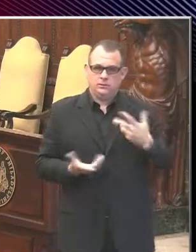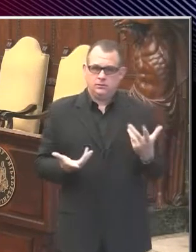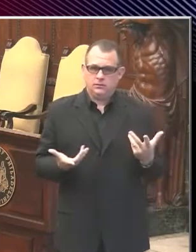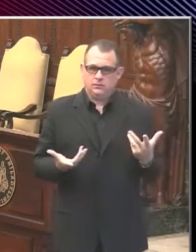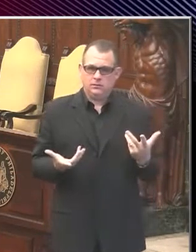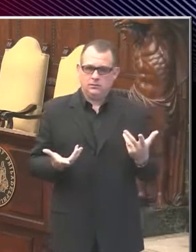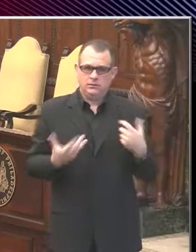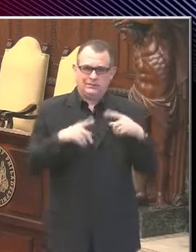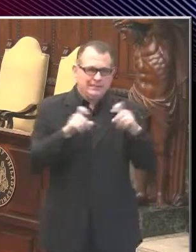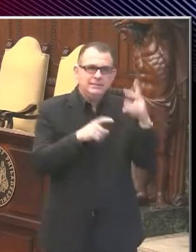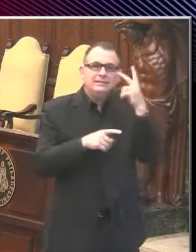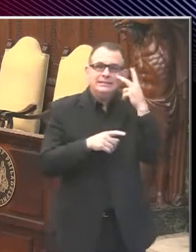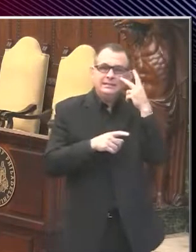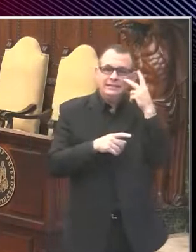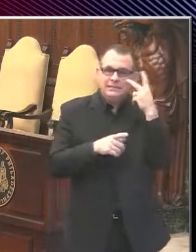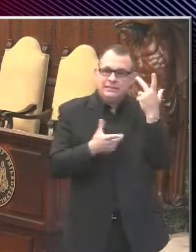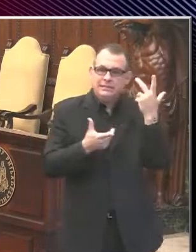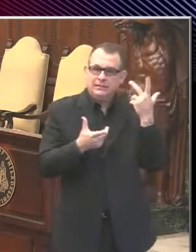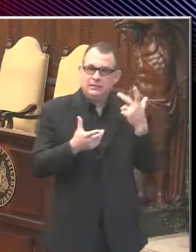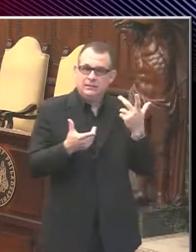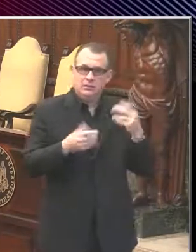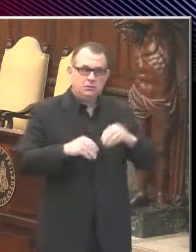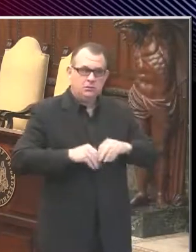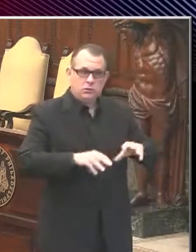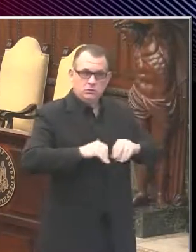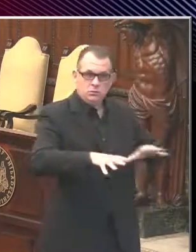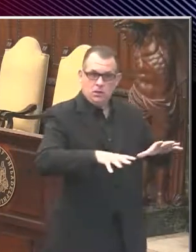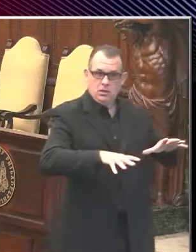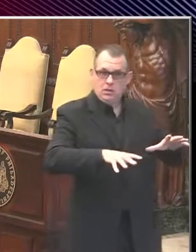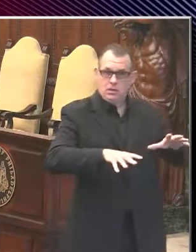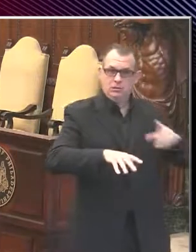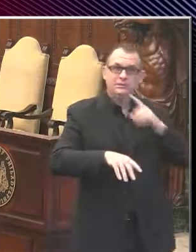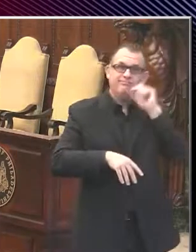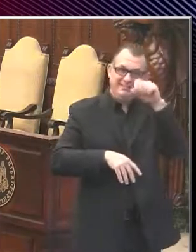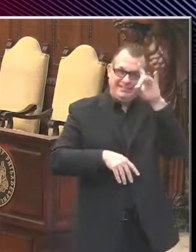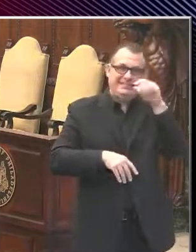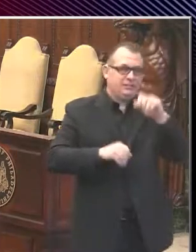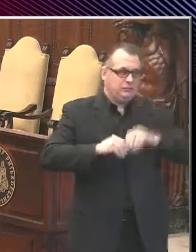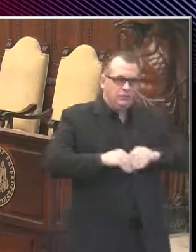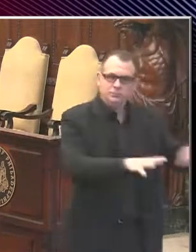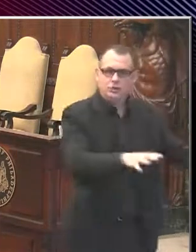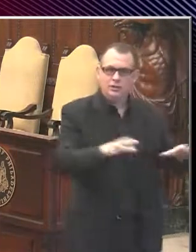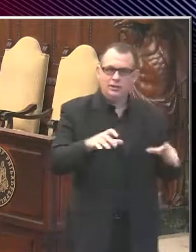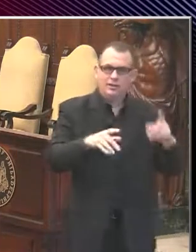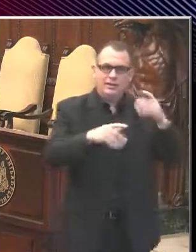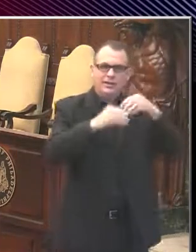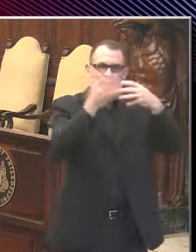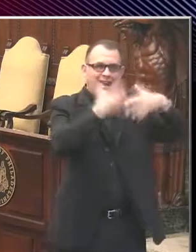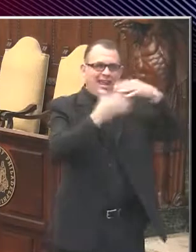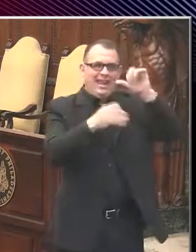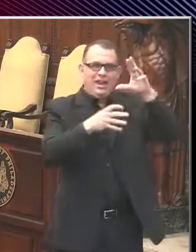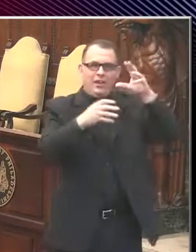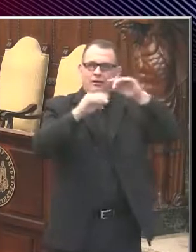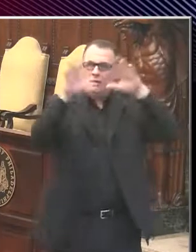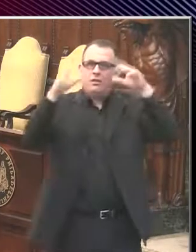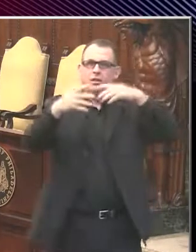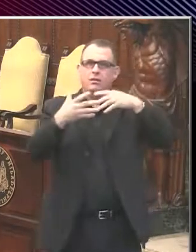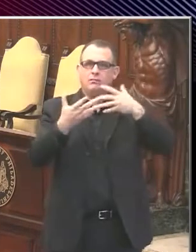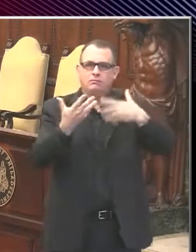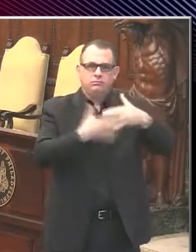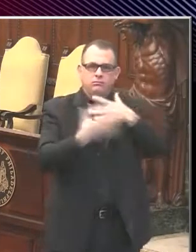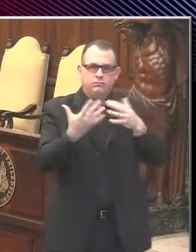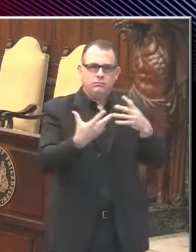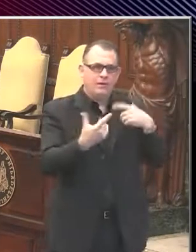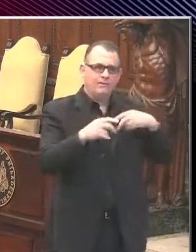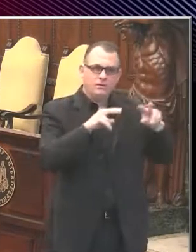to four objects in the room, including the air filter, the air ventilator system. My question is, based on